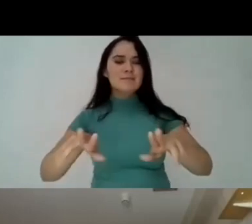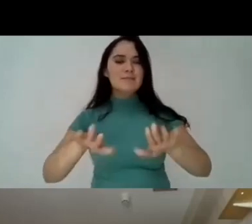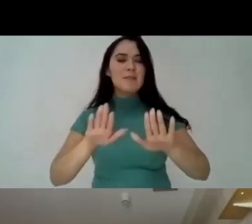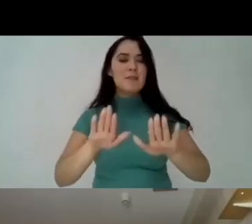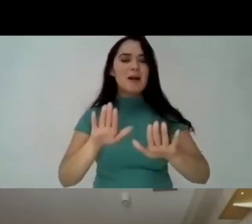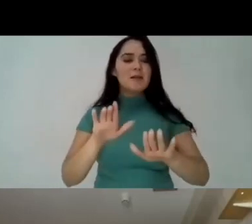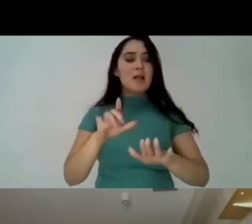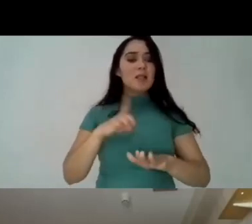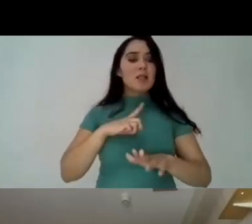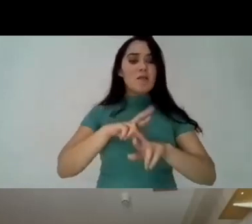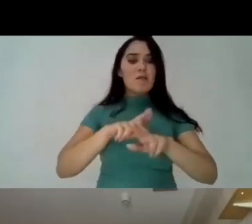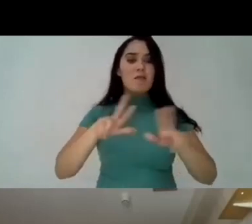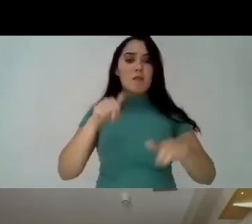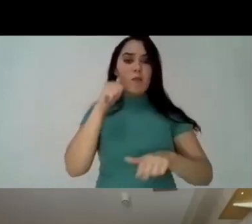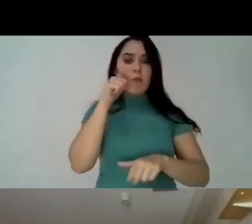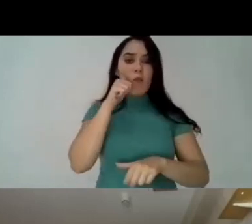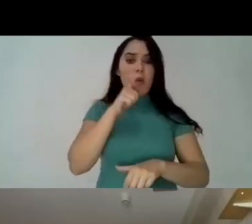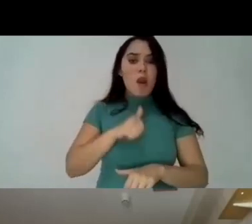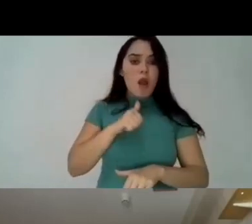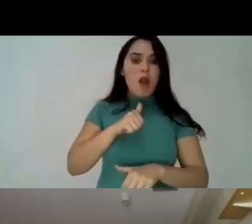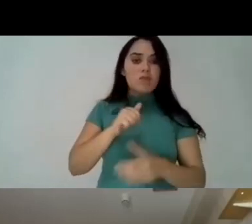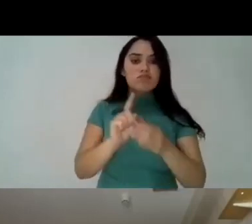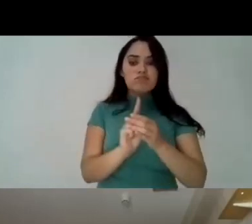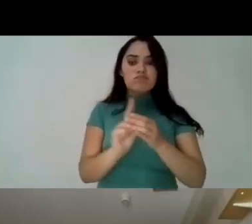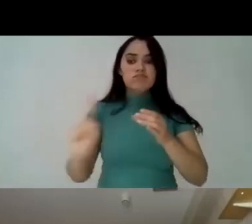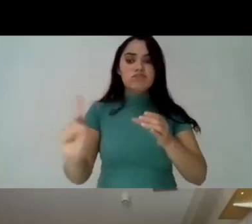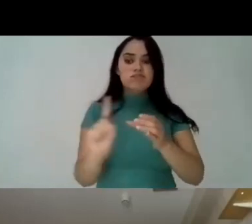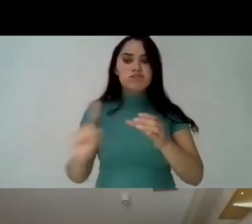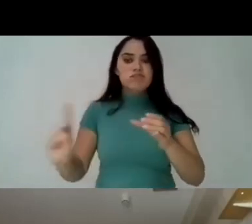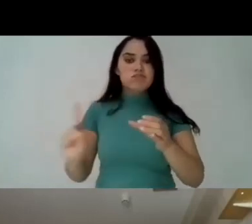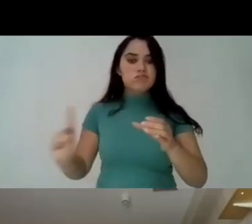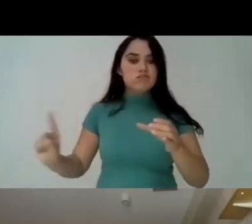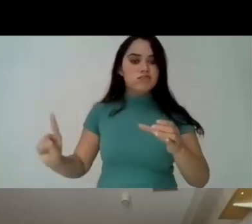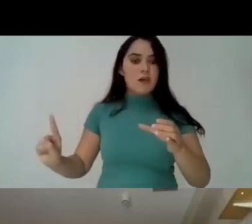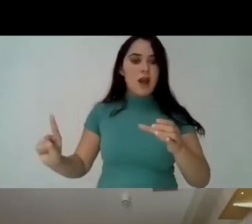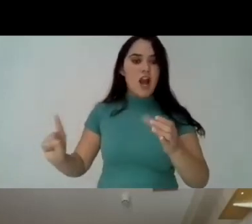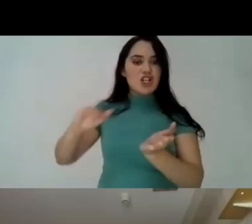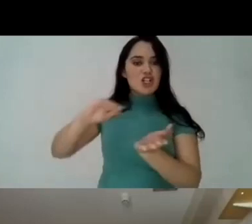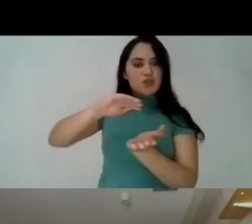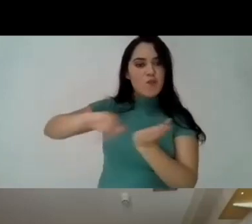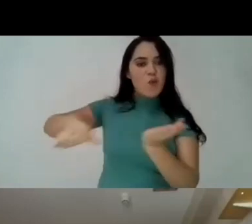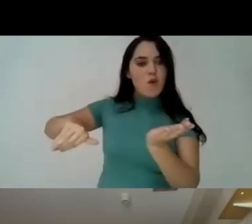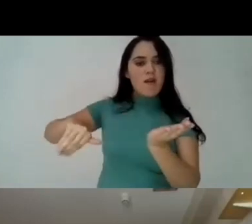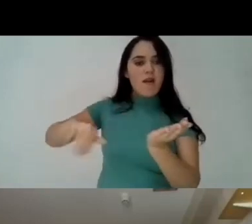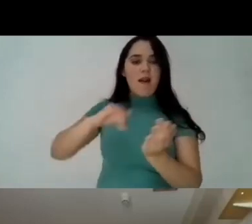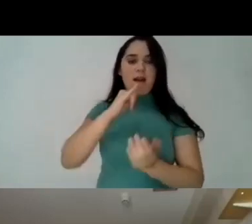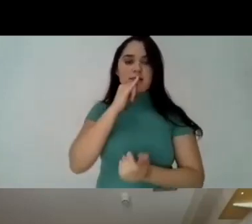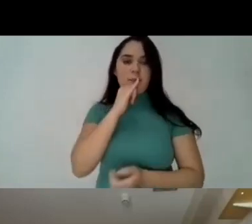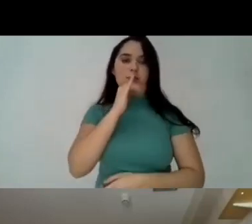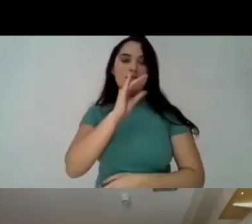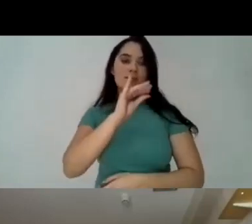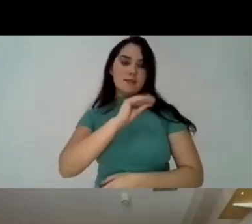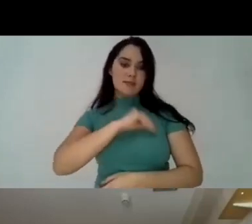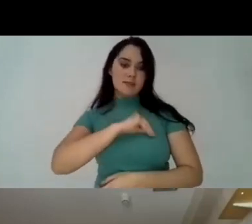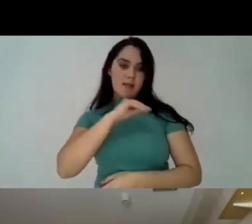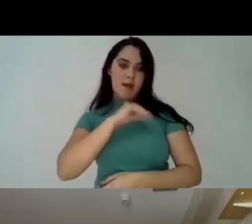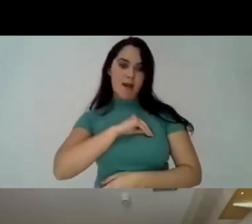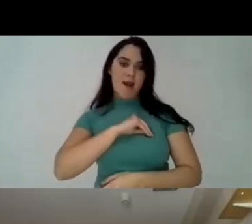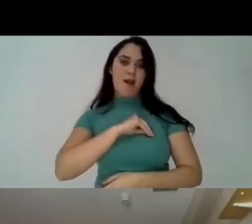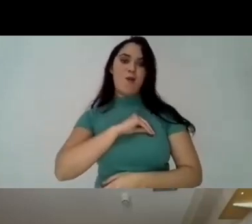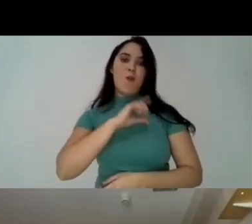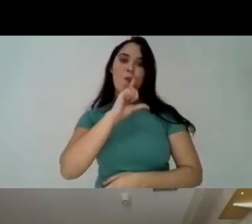men women and uh a great diversity of gender there but women have been excluded